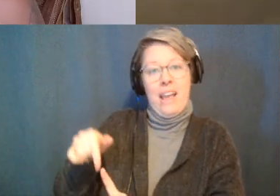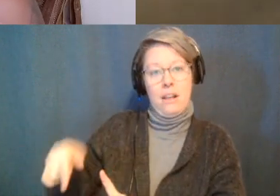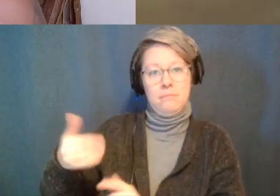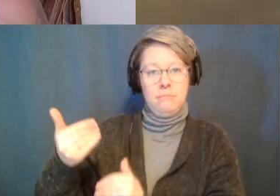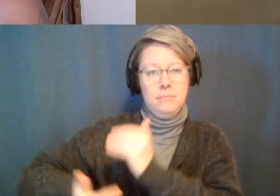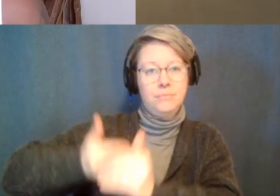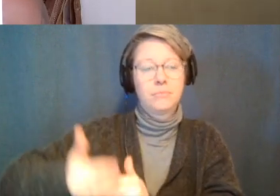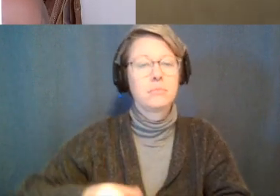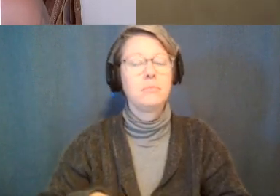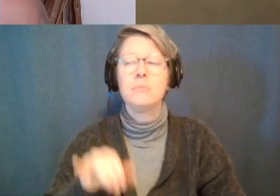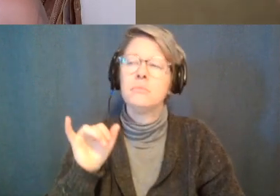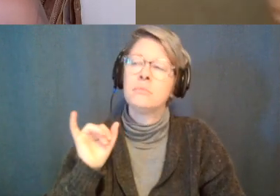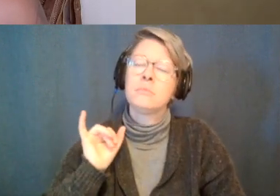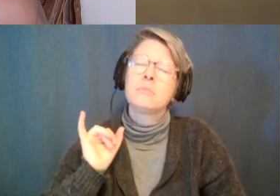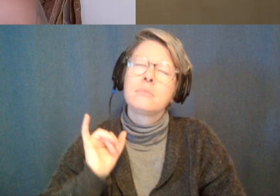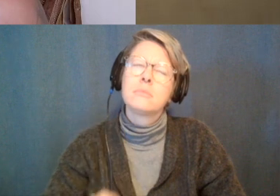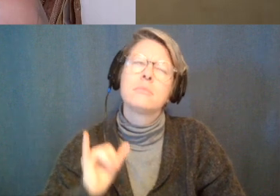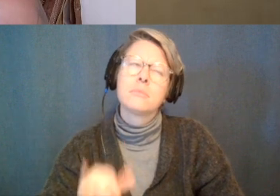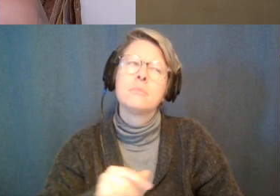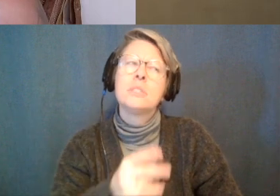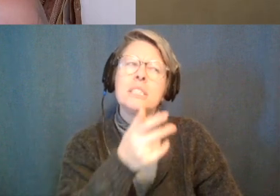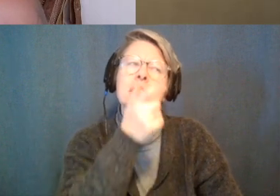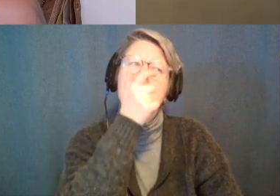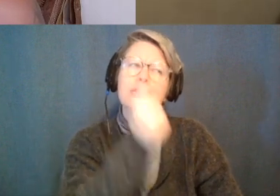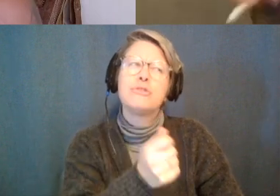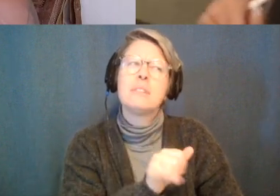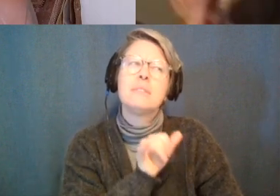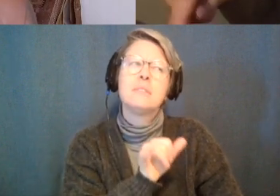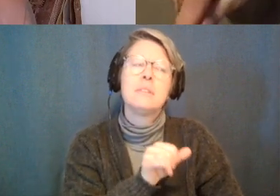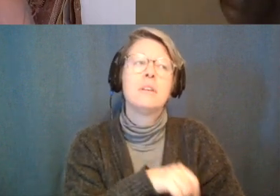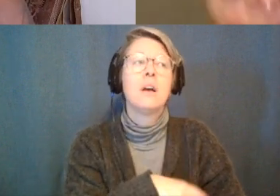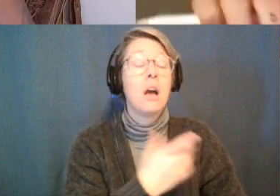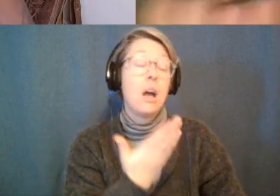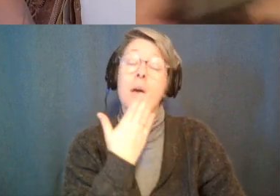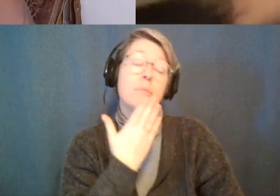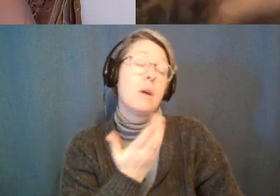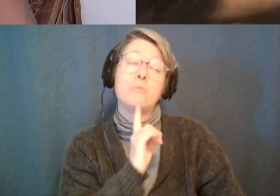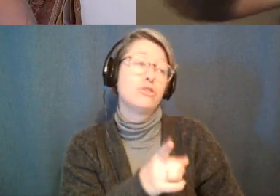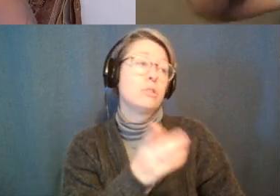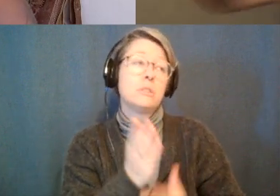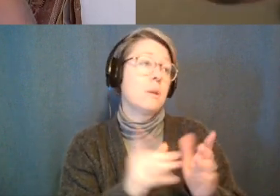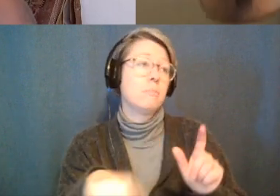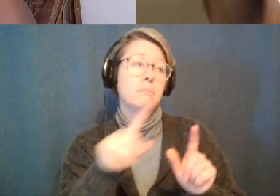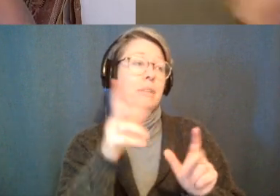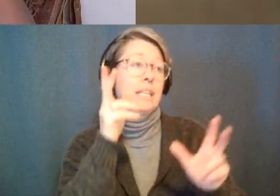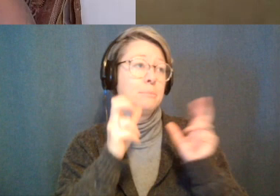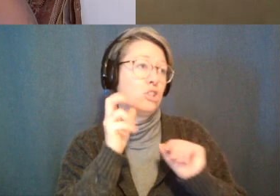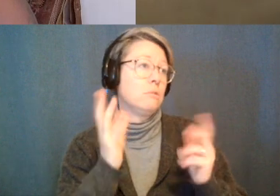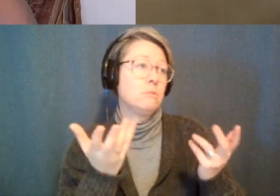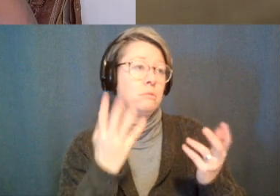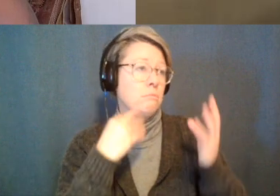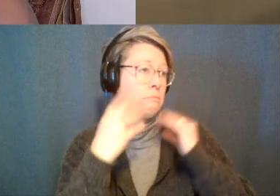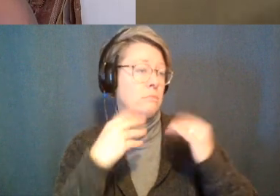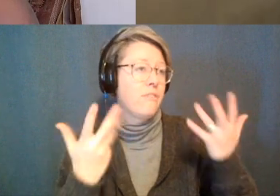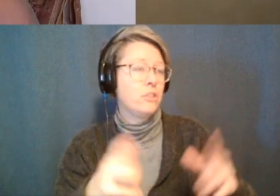um and i'm sure some people listening for sure have experienced this like i've definitely you know had sex with my partner